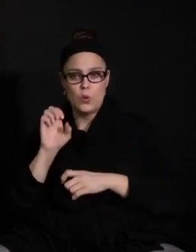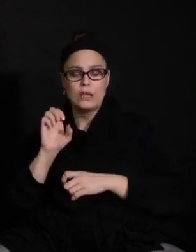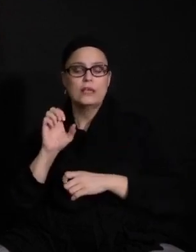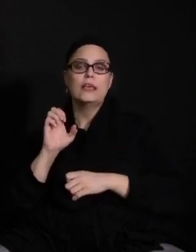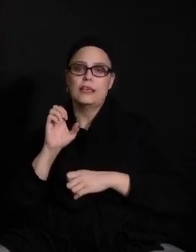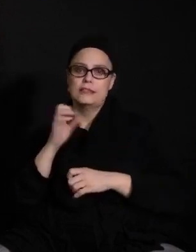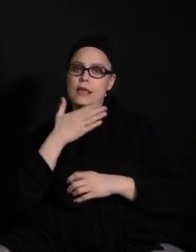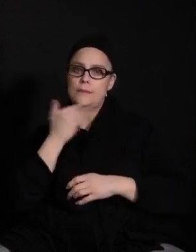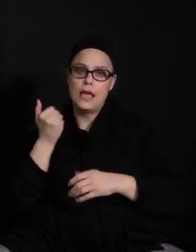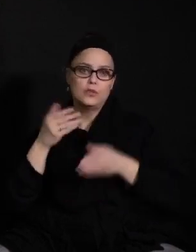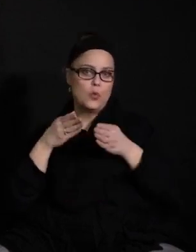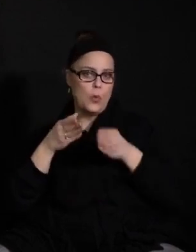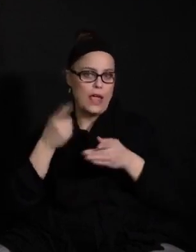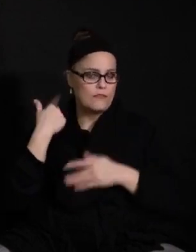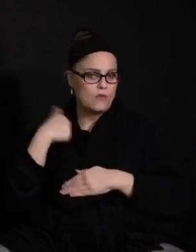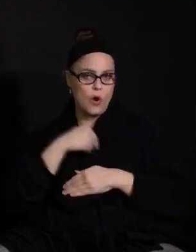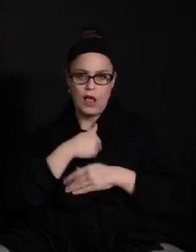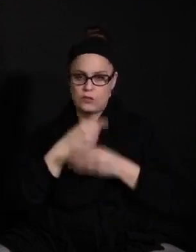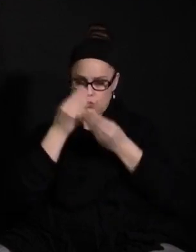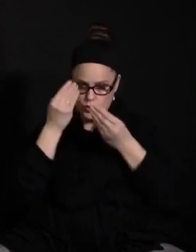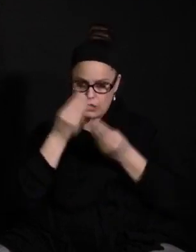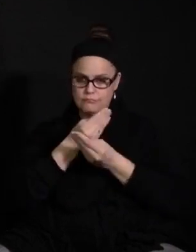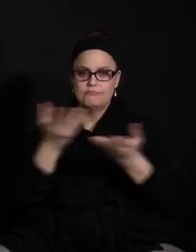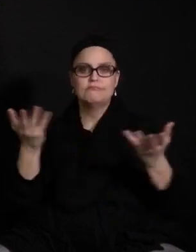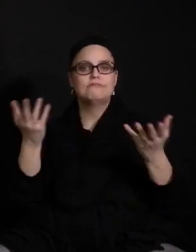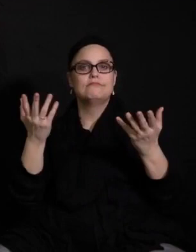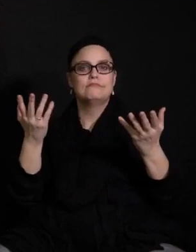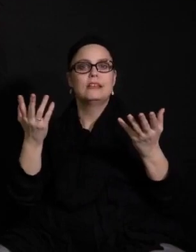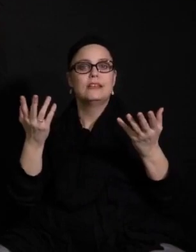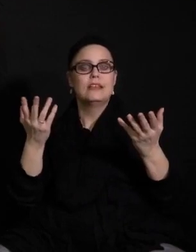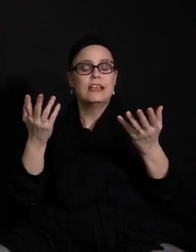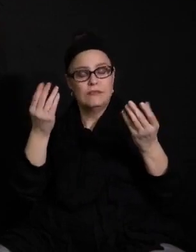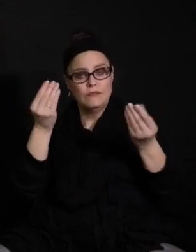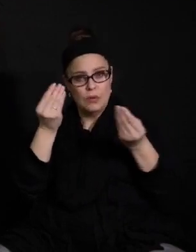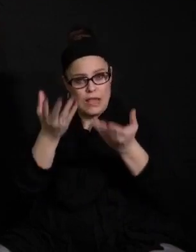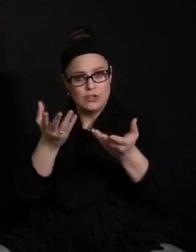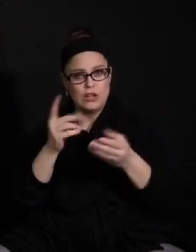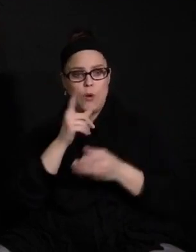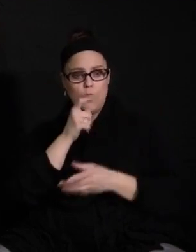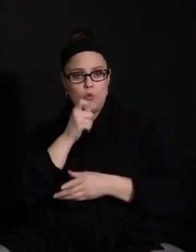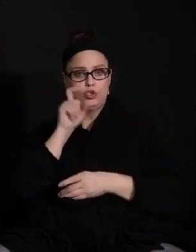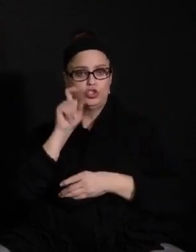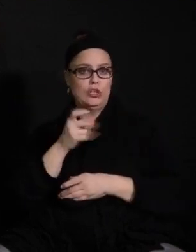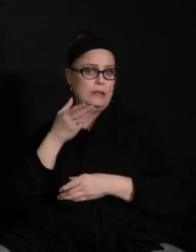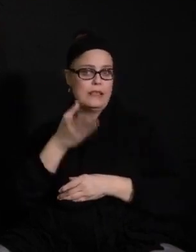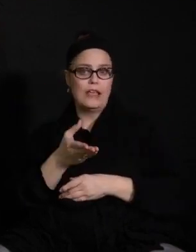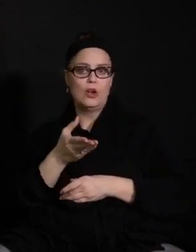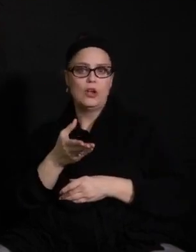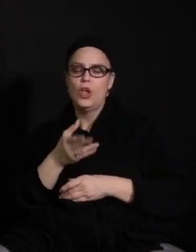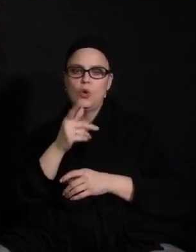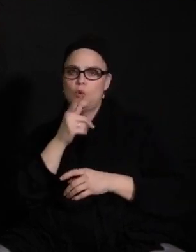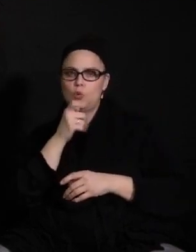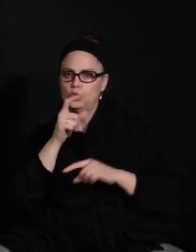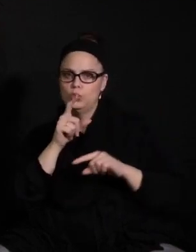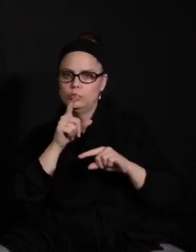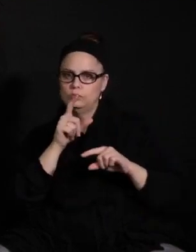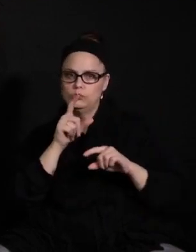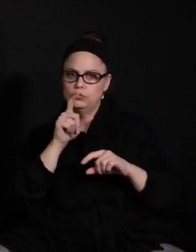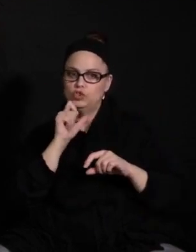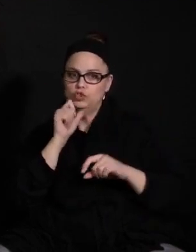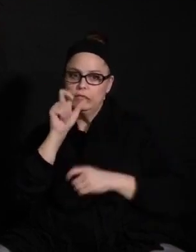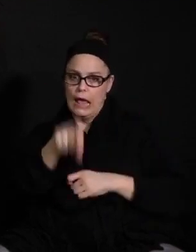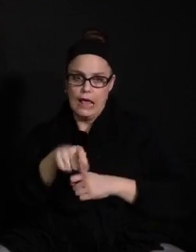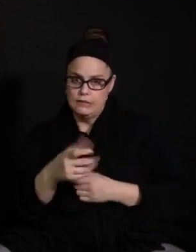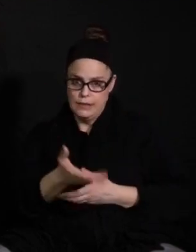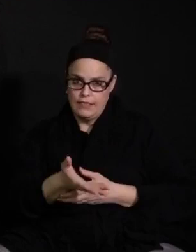communicate out that information about who should be there, who shouldn't. And the hardest part about that is it can change and it